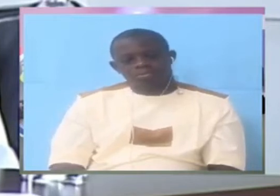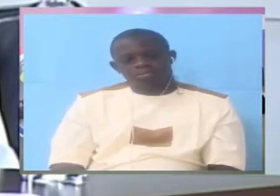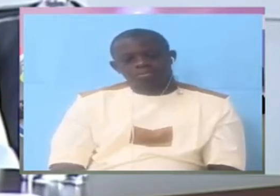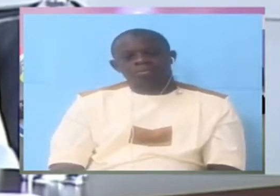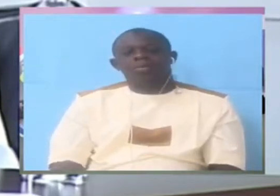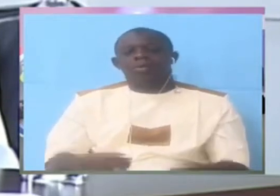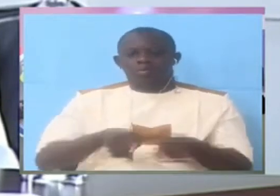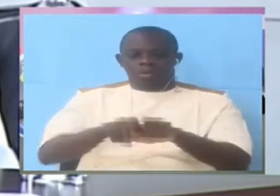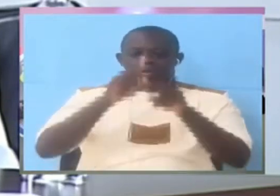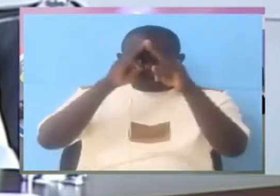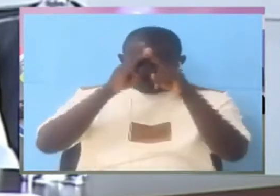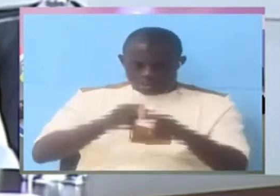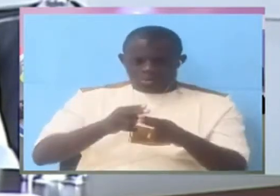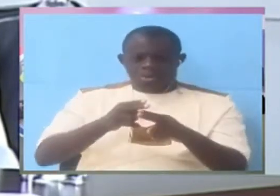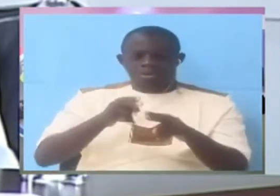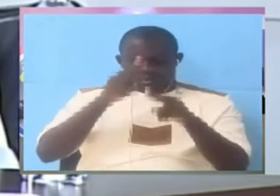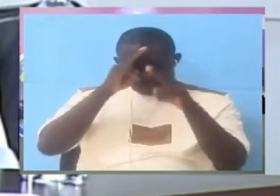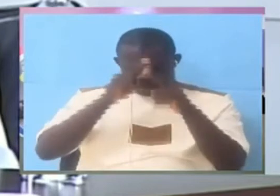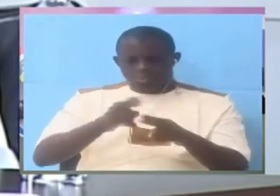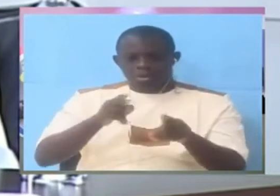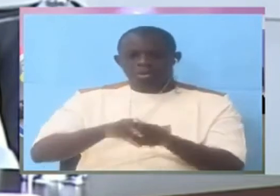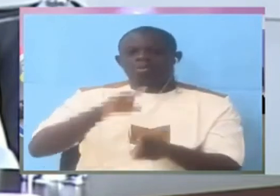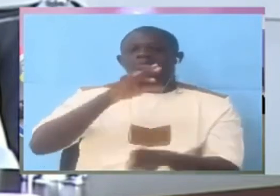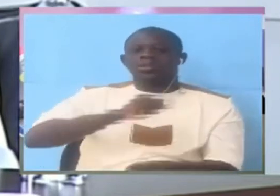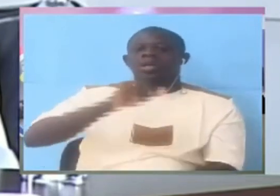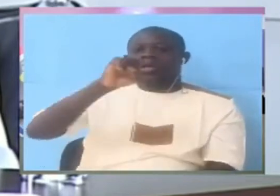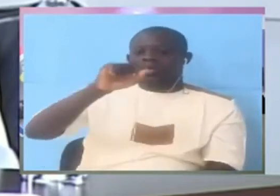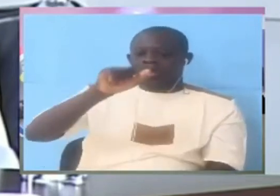All you respect to Mr. Sambajalo. He's an elder person. But he's not talking the truth.